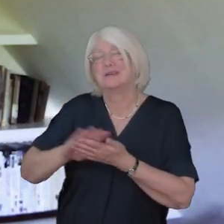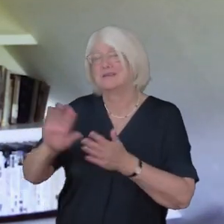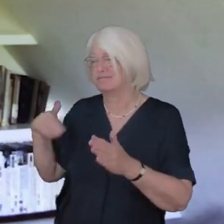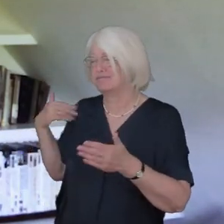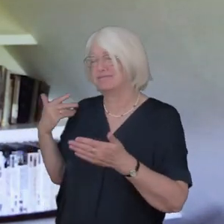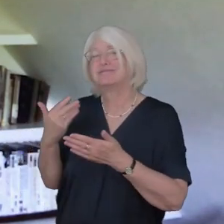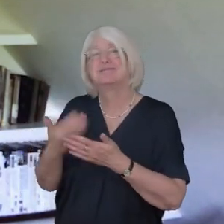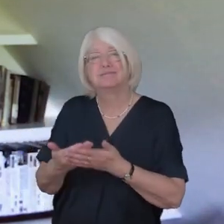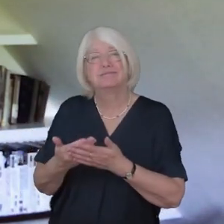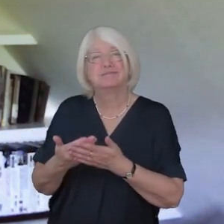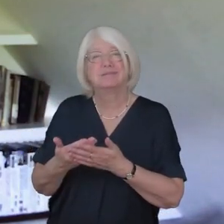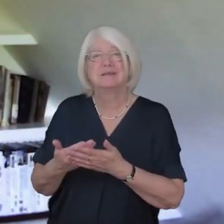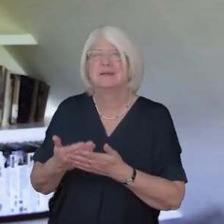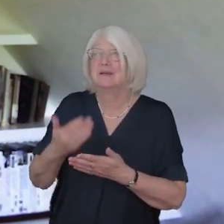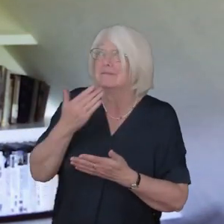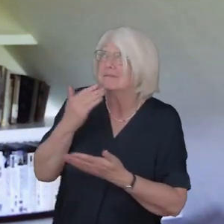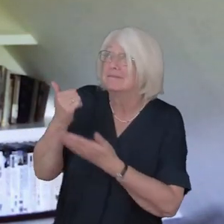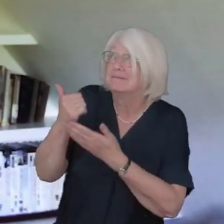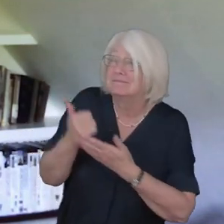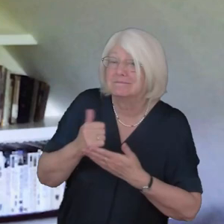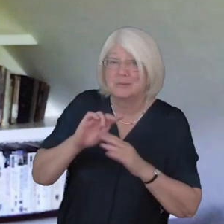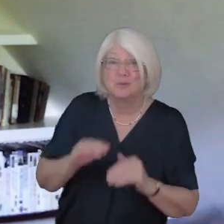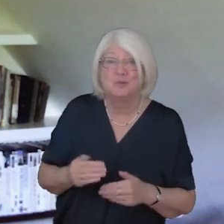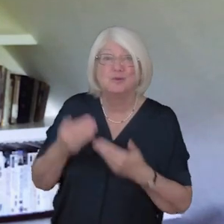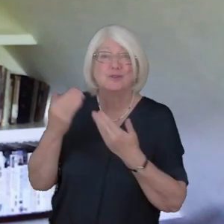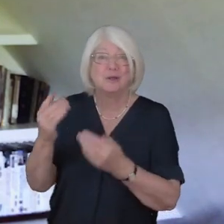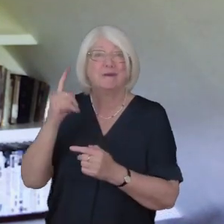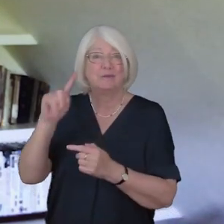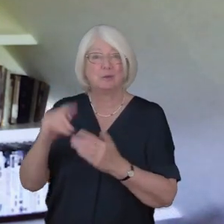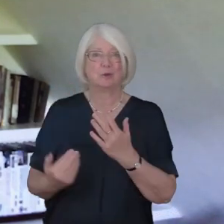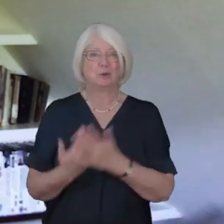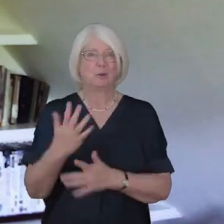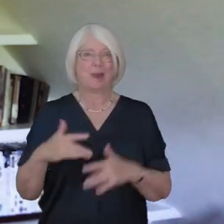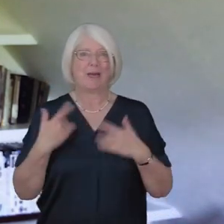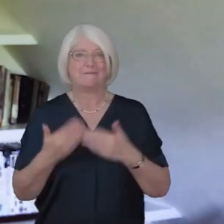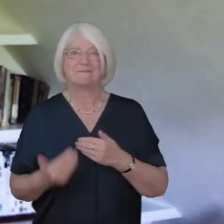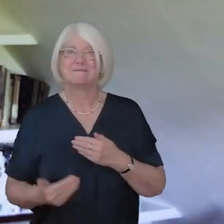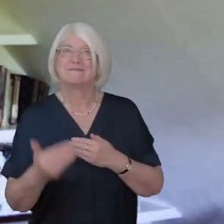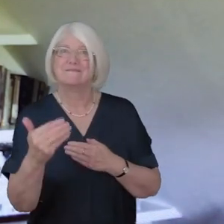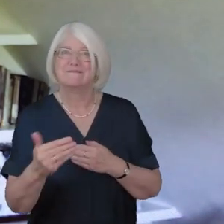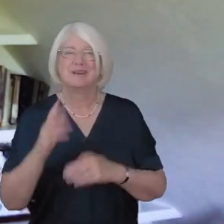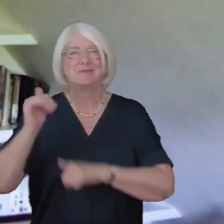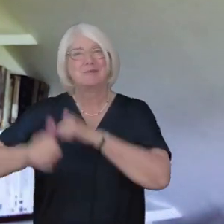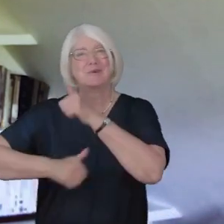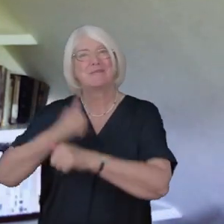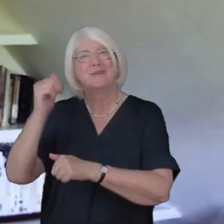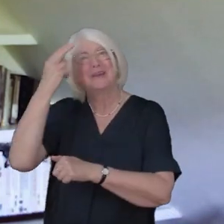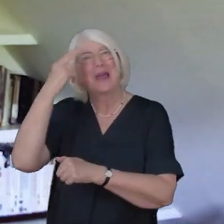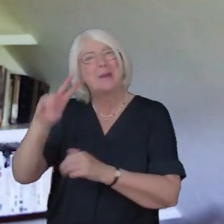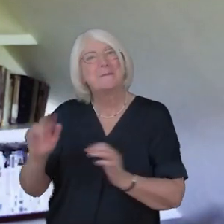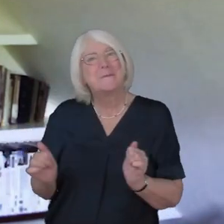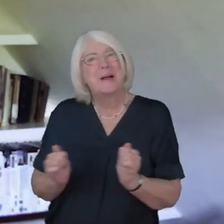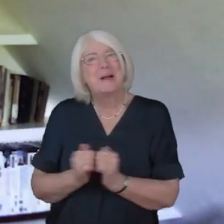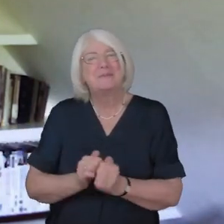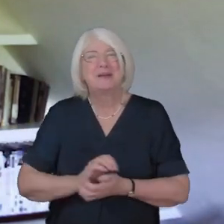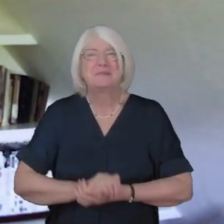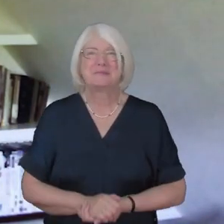and grant that we may serve you in newness of life to the glory of your name amen